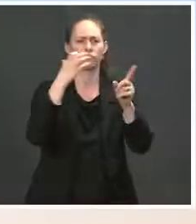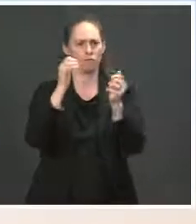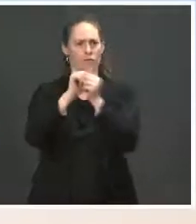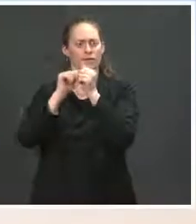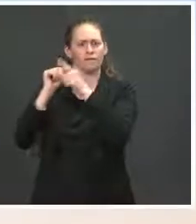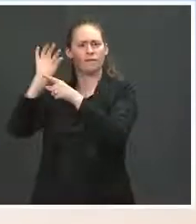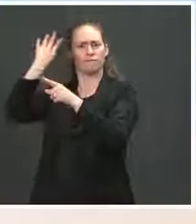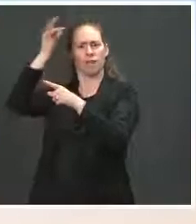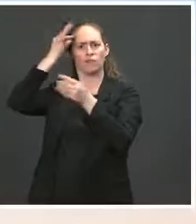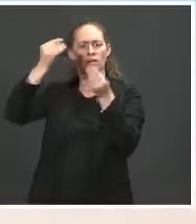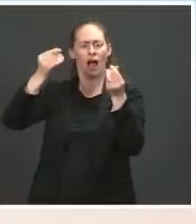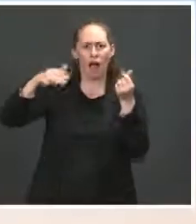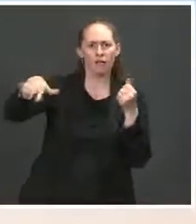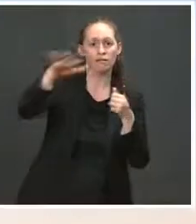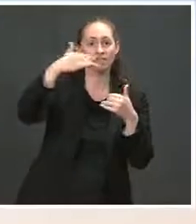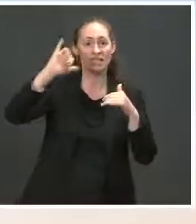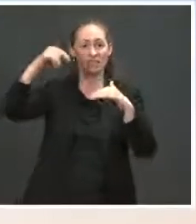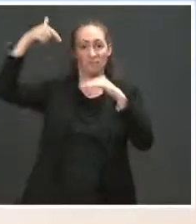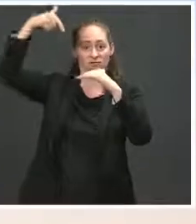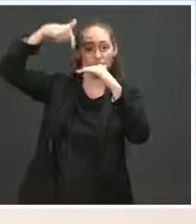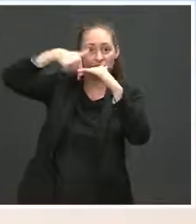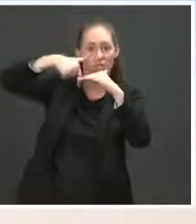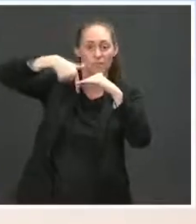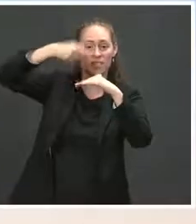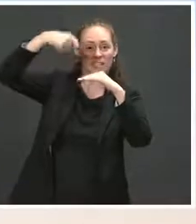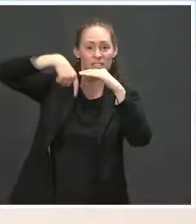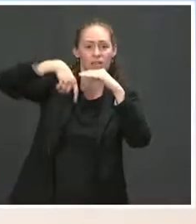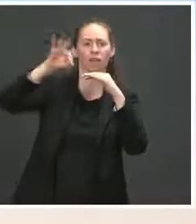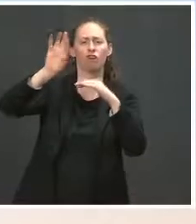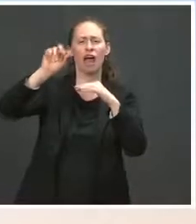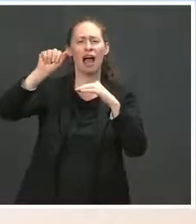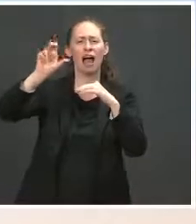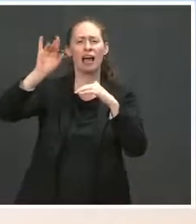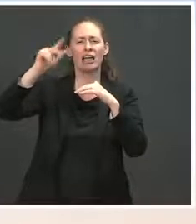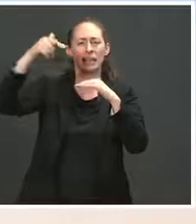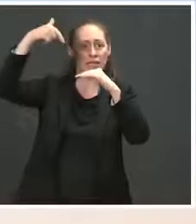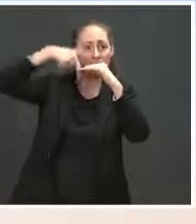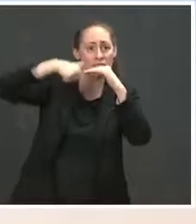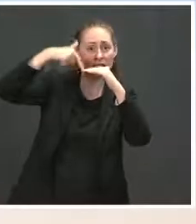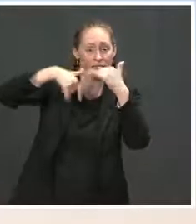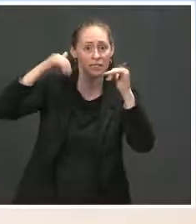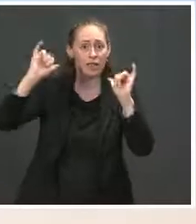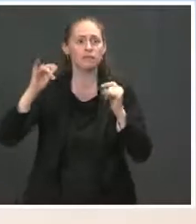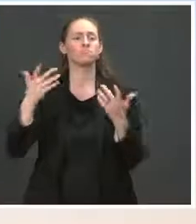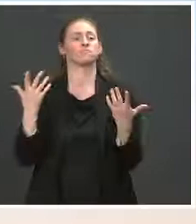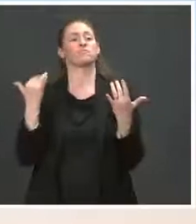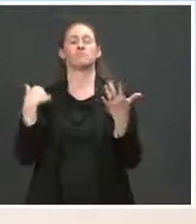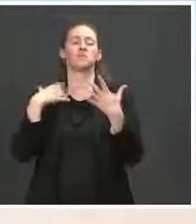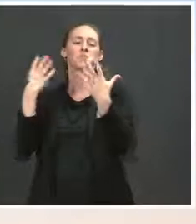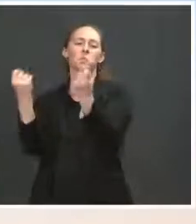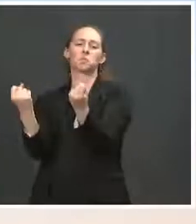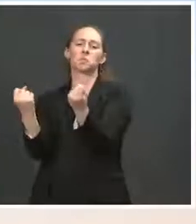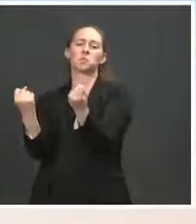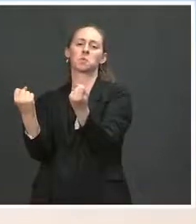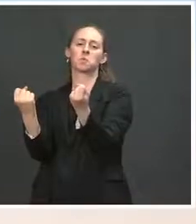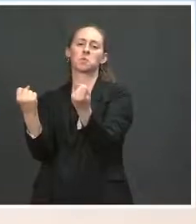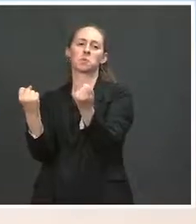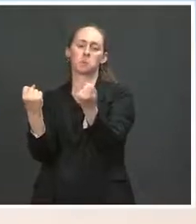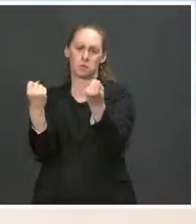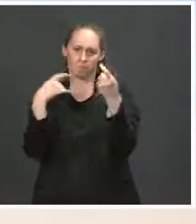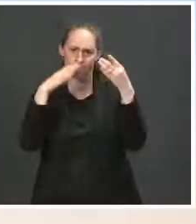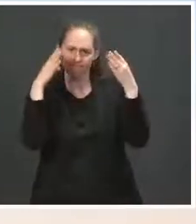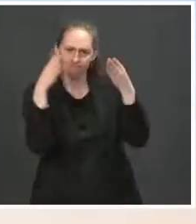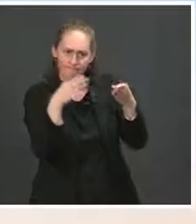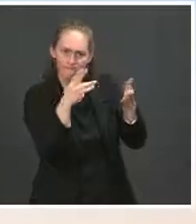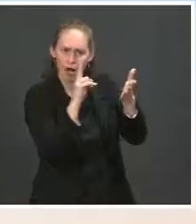the pause on new leases is still in effect until we finish a review that